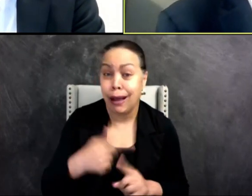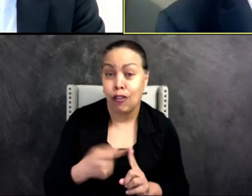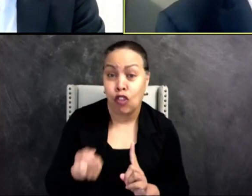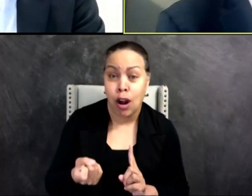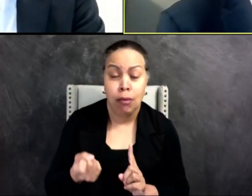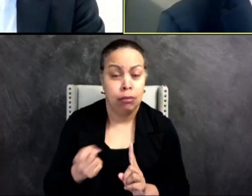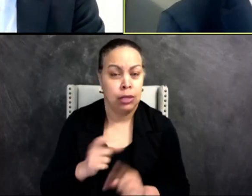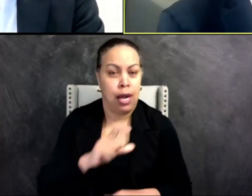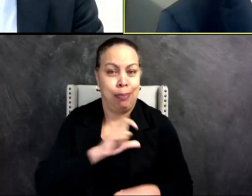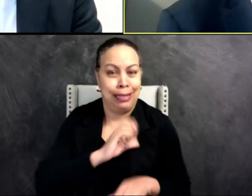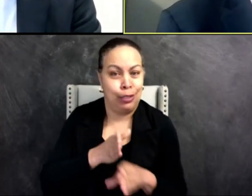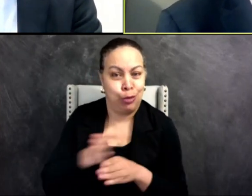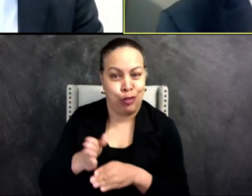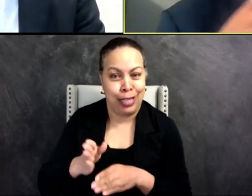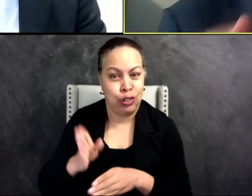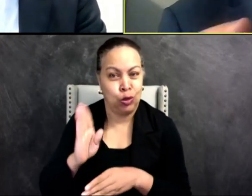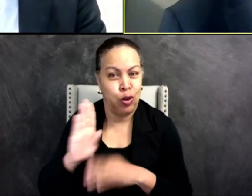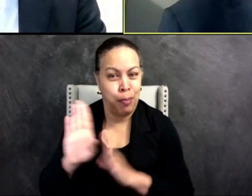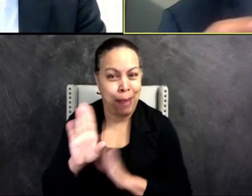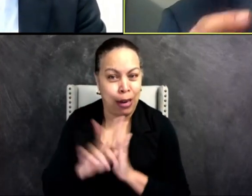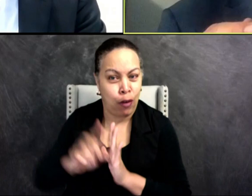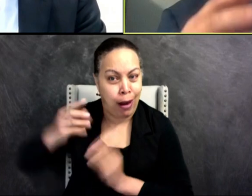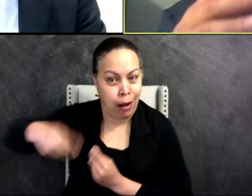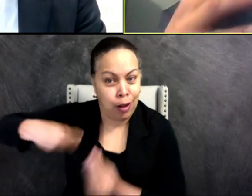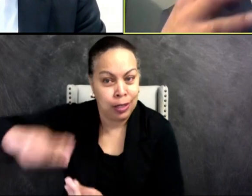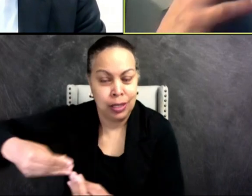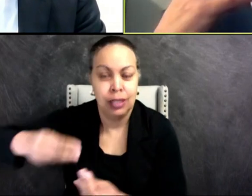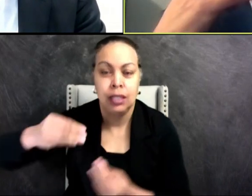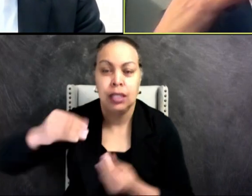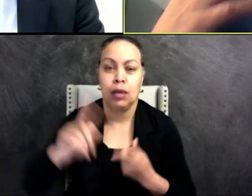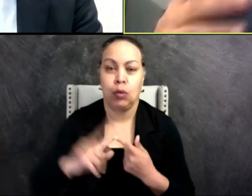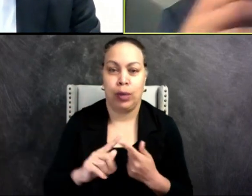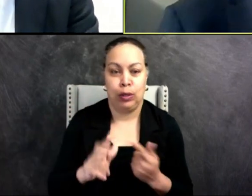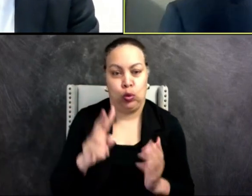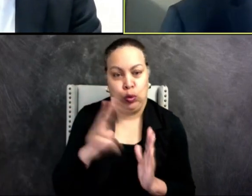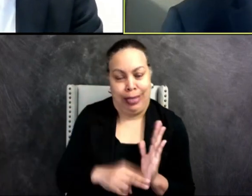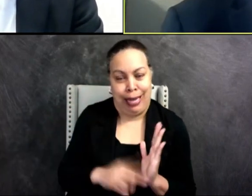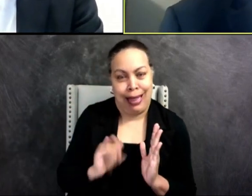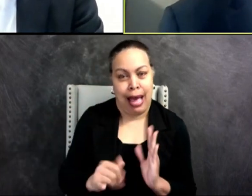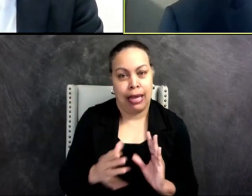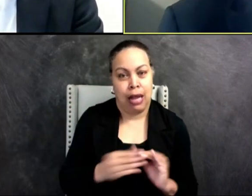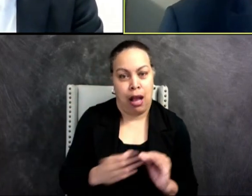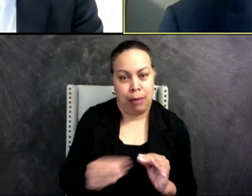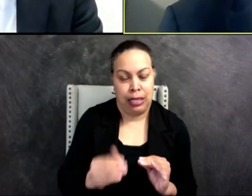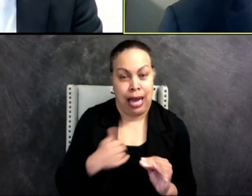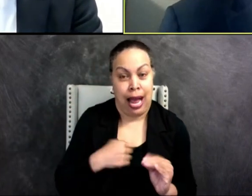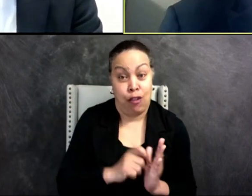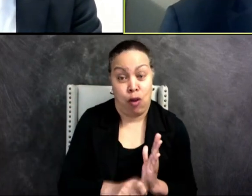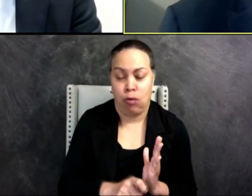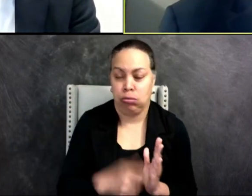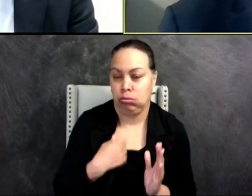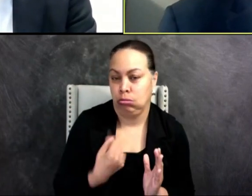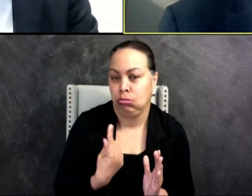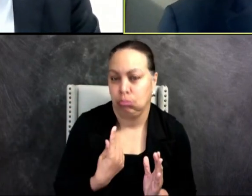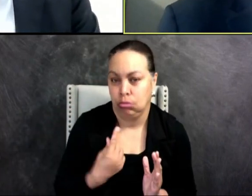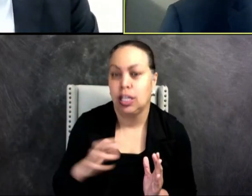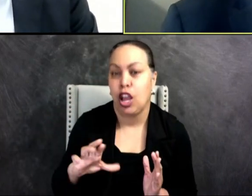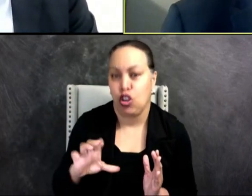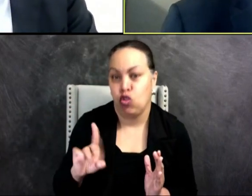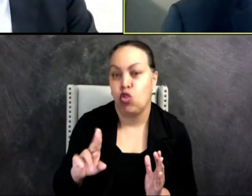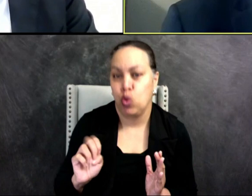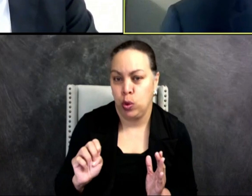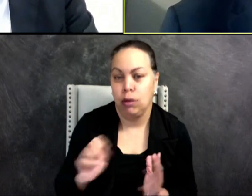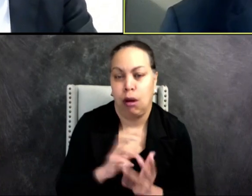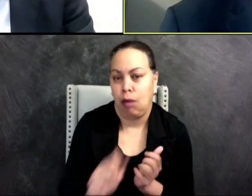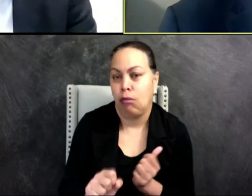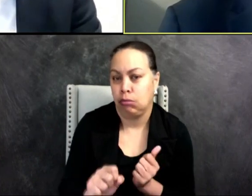a police professional background, when you take those words, I see now that they were crude. They were harsh. They